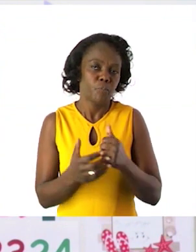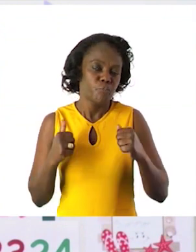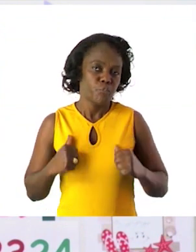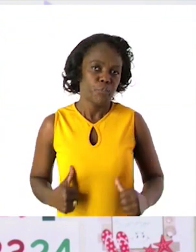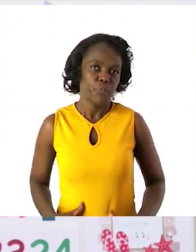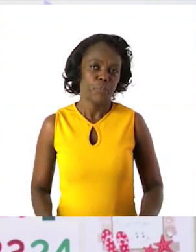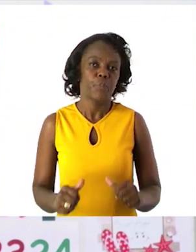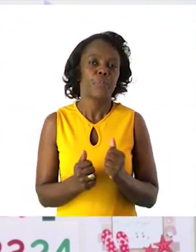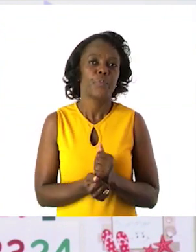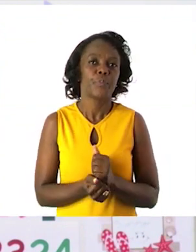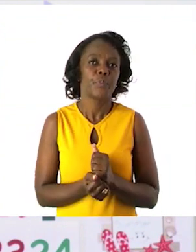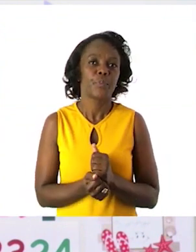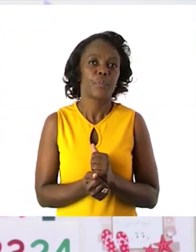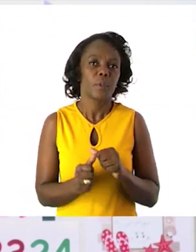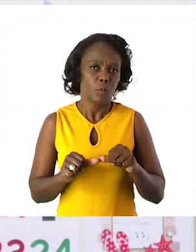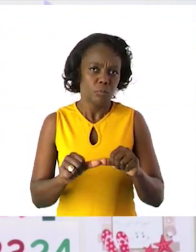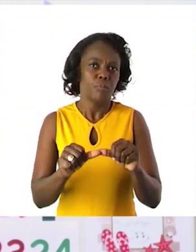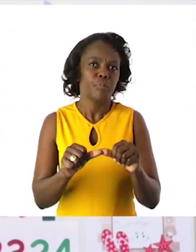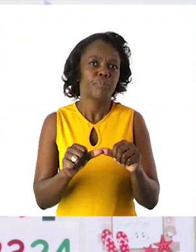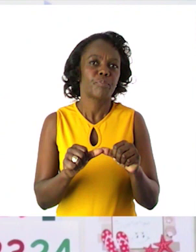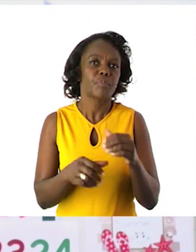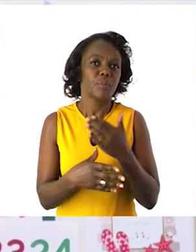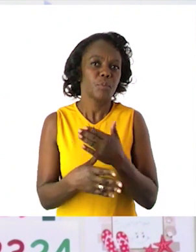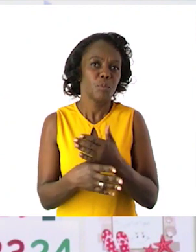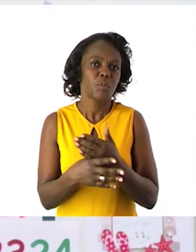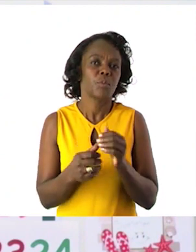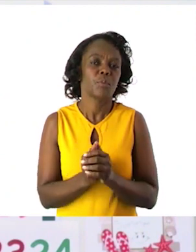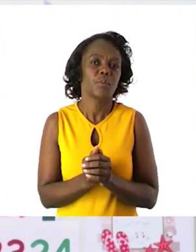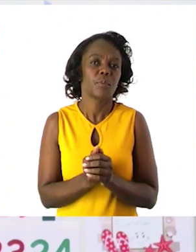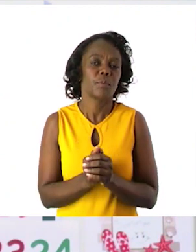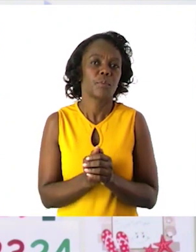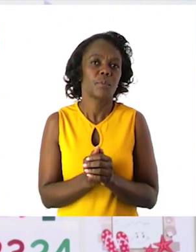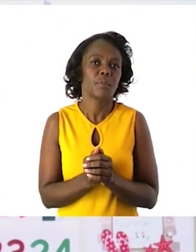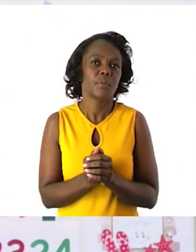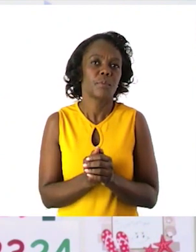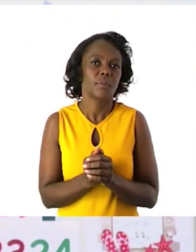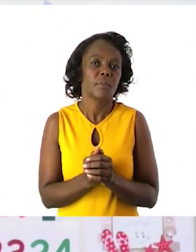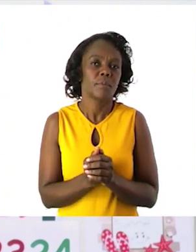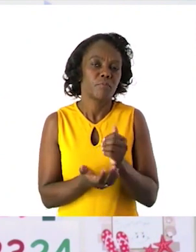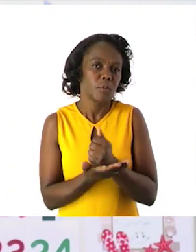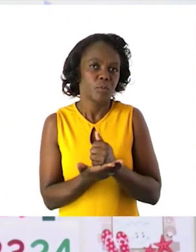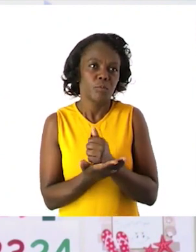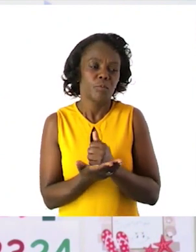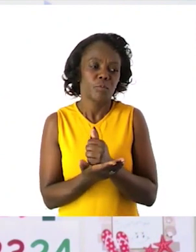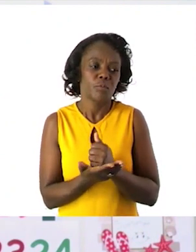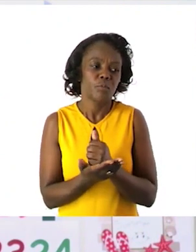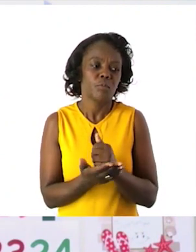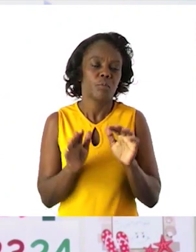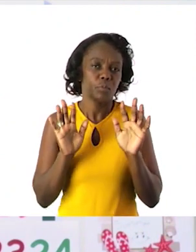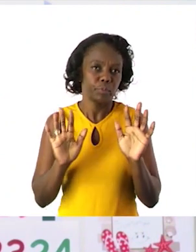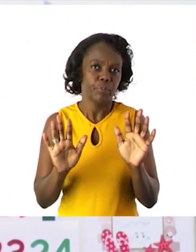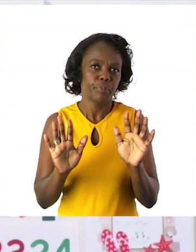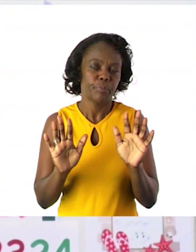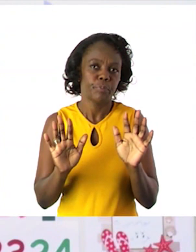home, relax and do all your revision of what we have done. Now we are going to sanitize again before